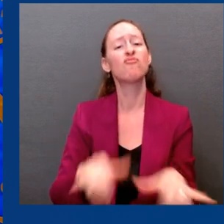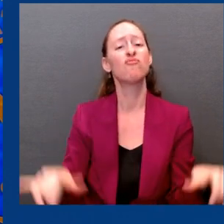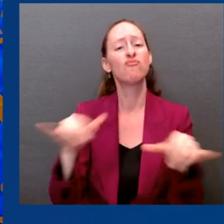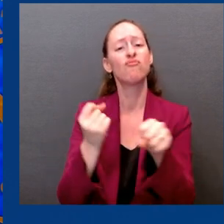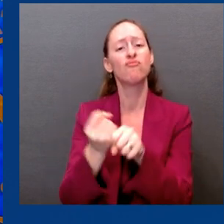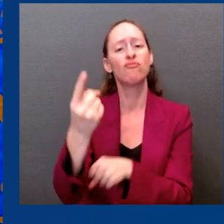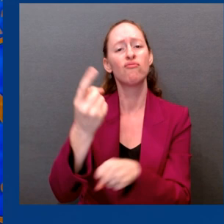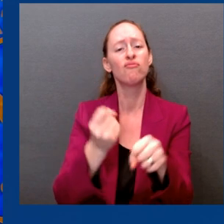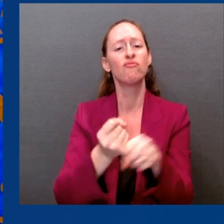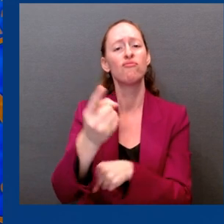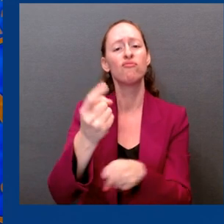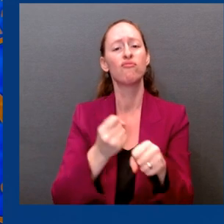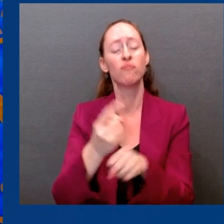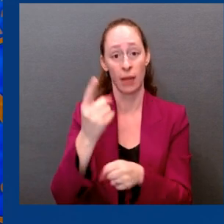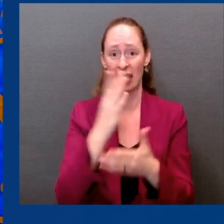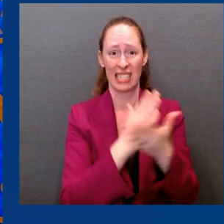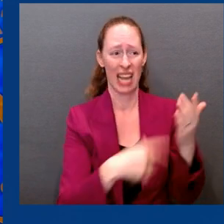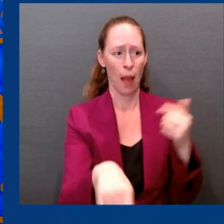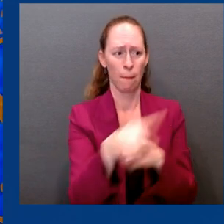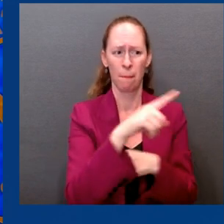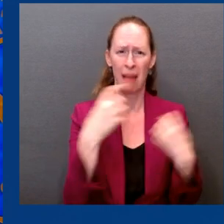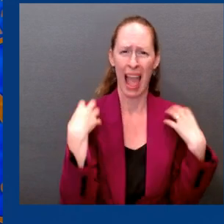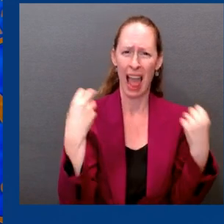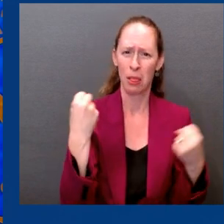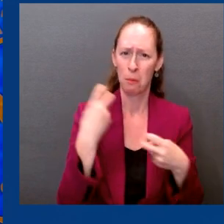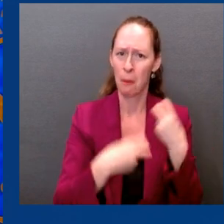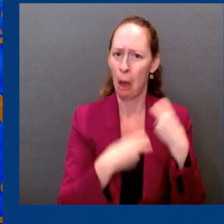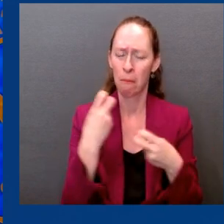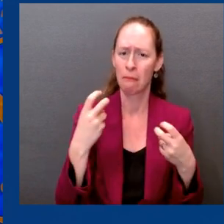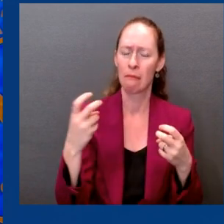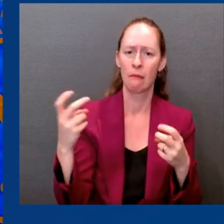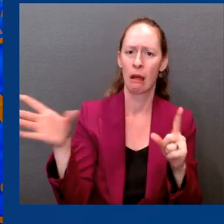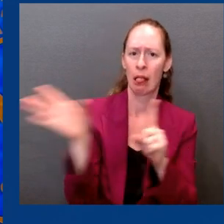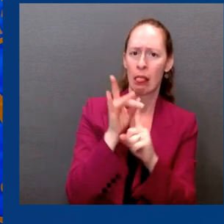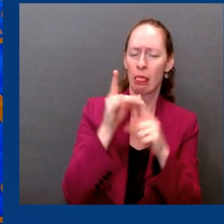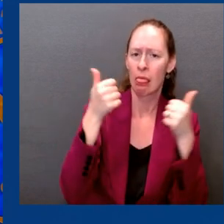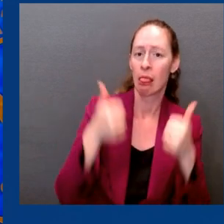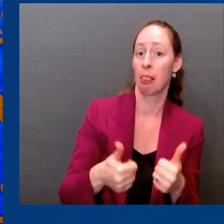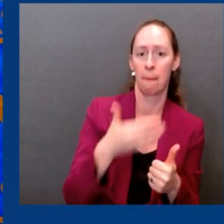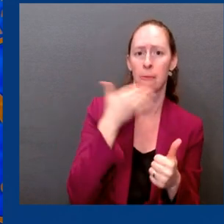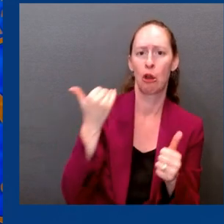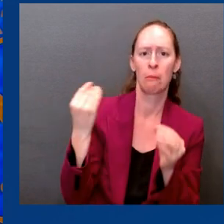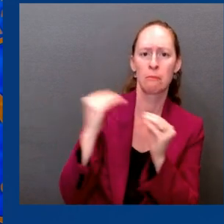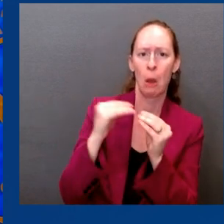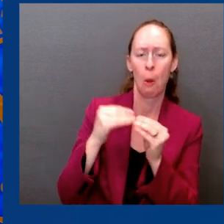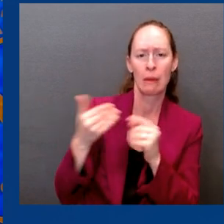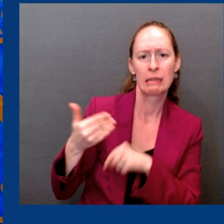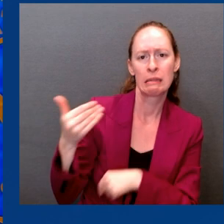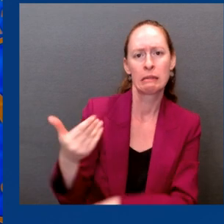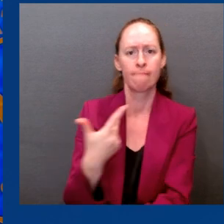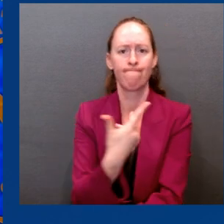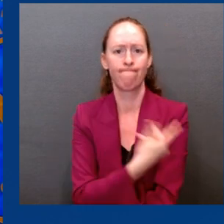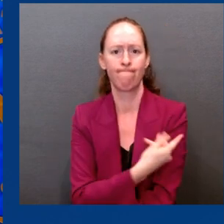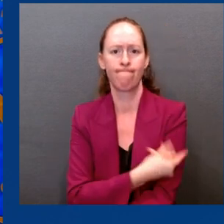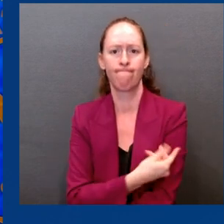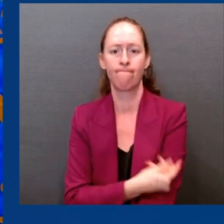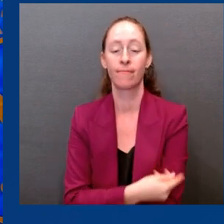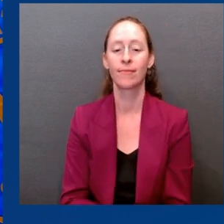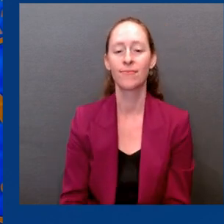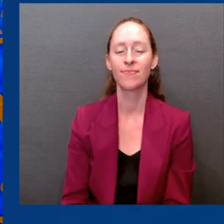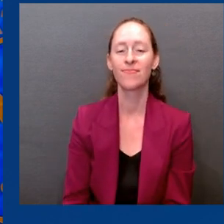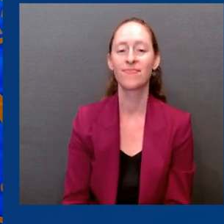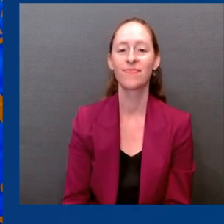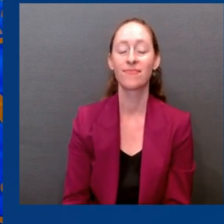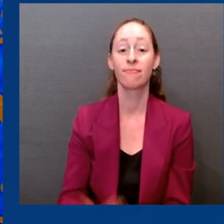from the recently updated vaccines. First, safety. More than 600 million doses of mRNA